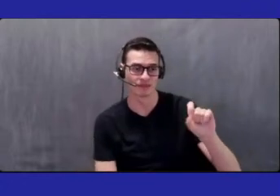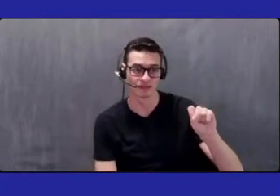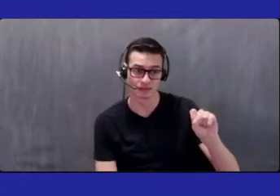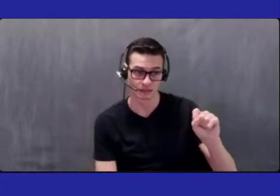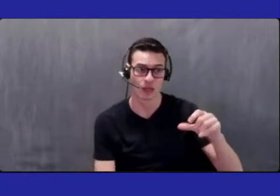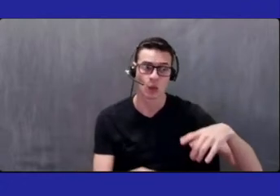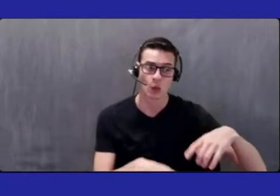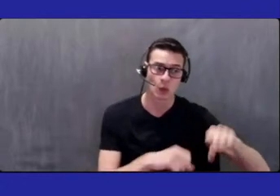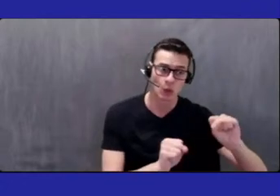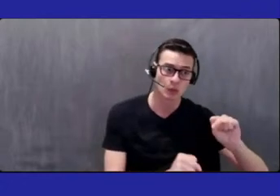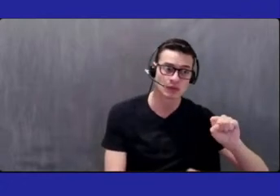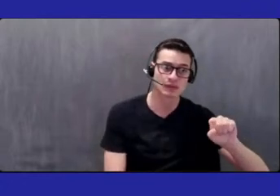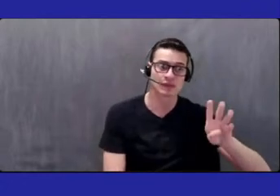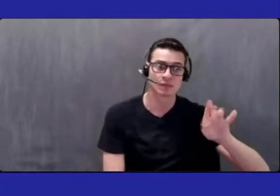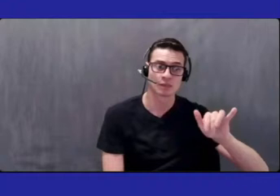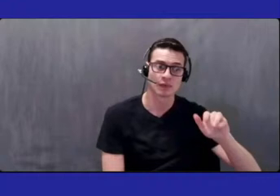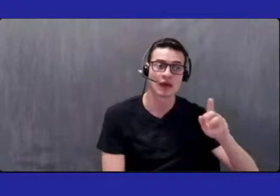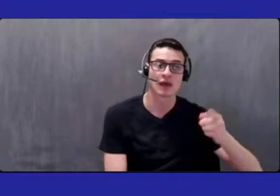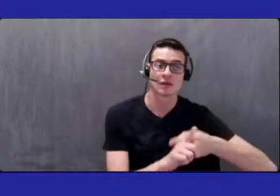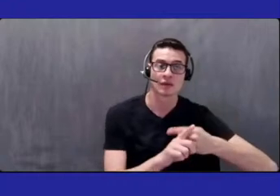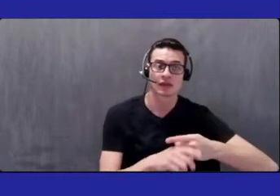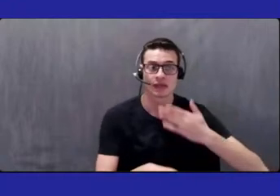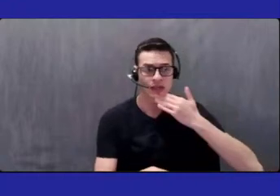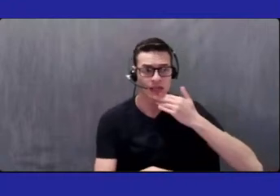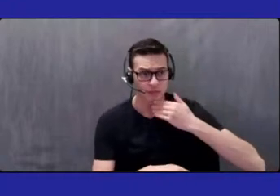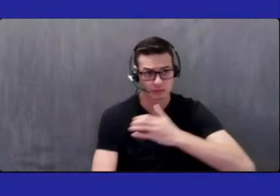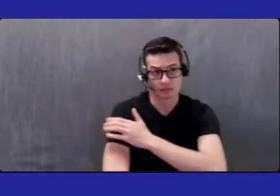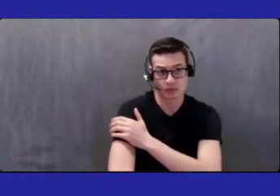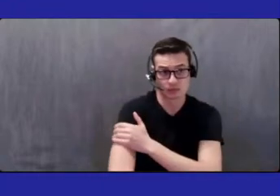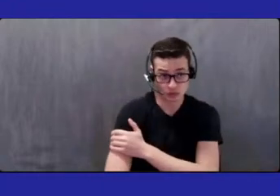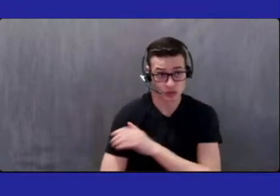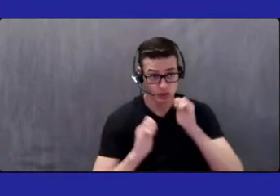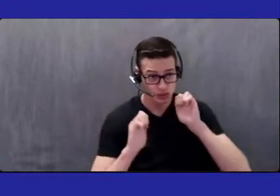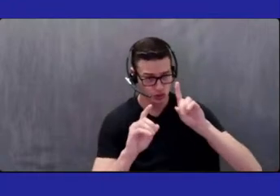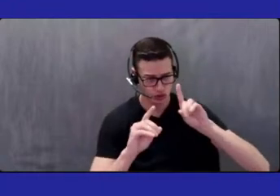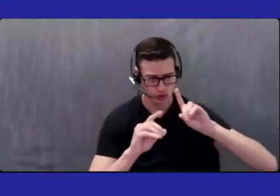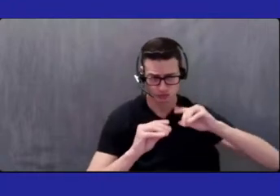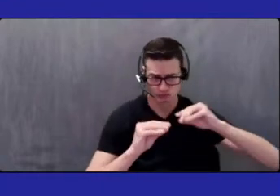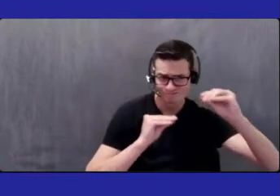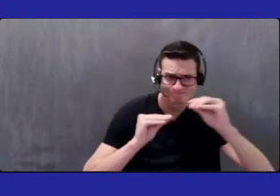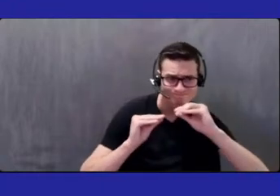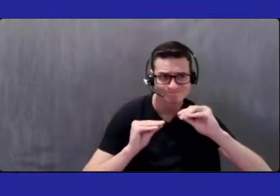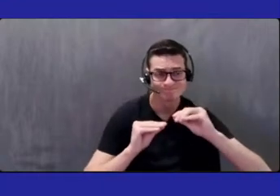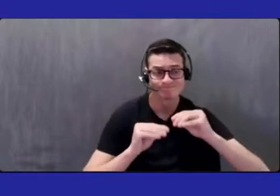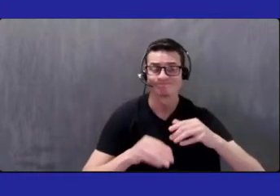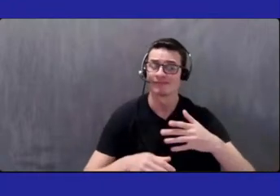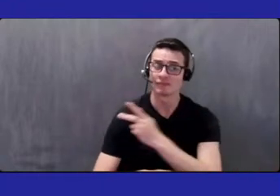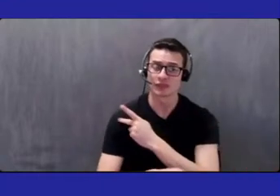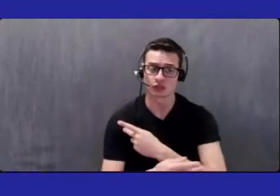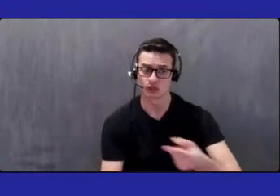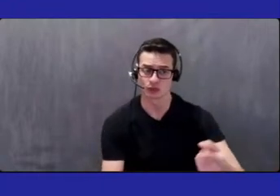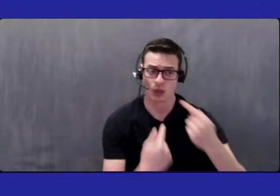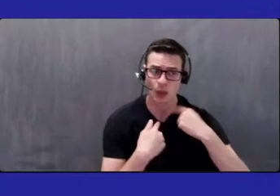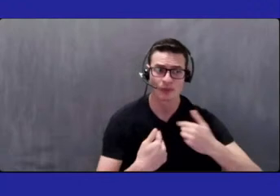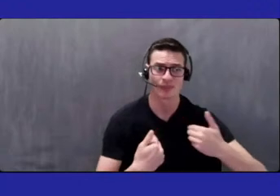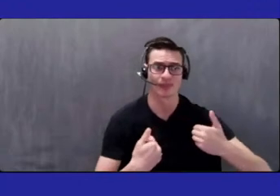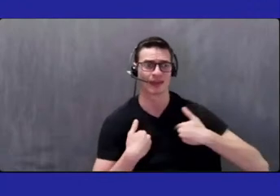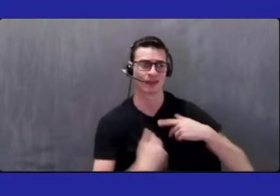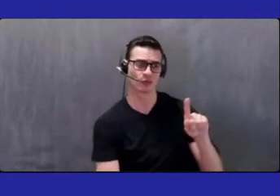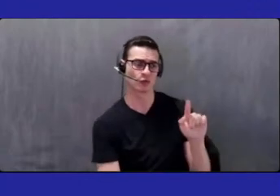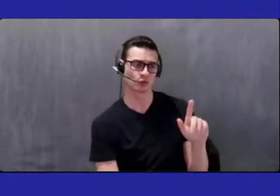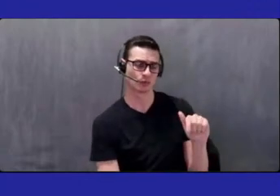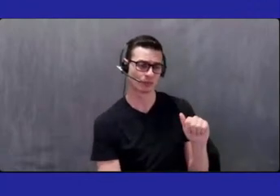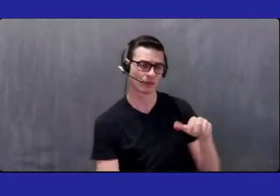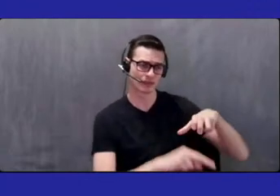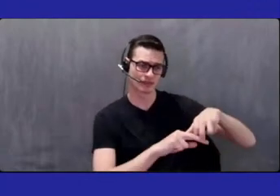-monthly hypertension and diabetes fairs. So that's where they have patients come in. They do Zumba in chairs. They teach them how to eat